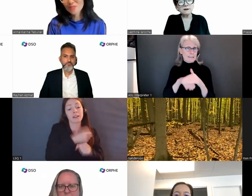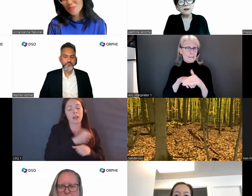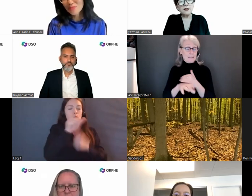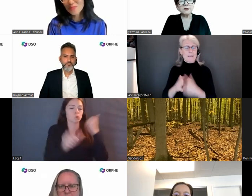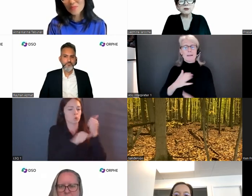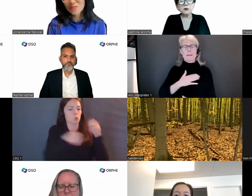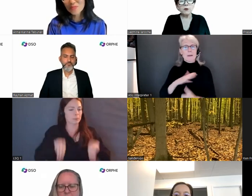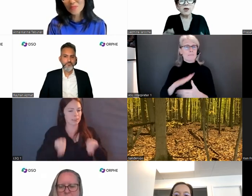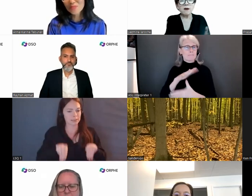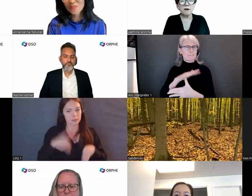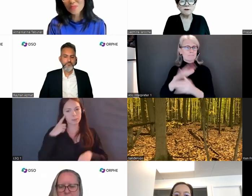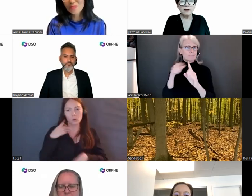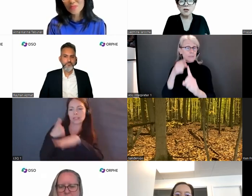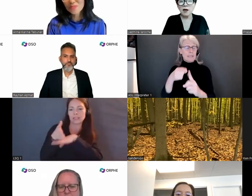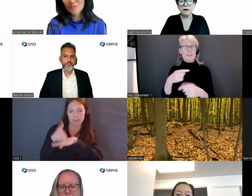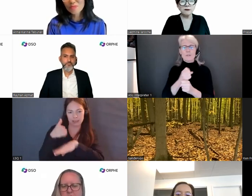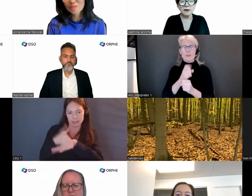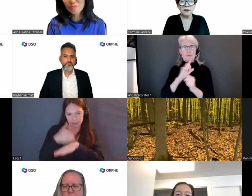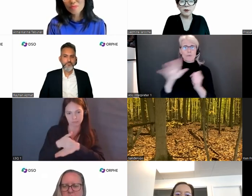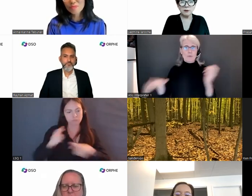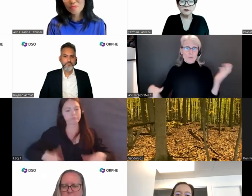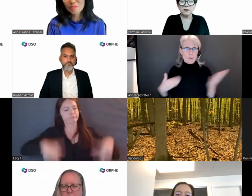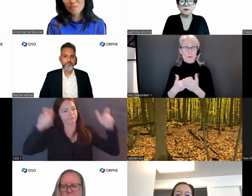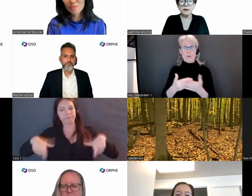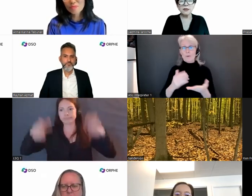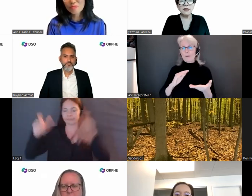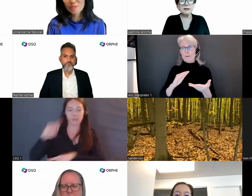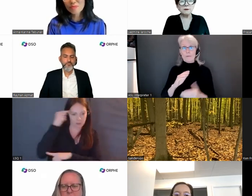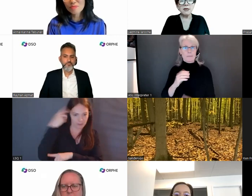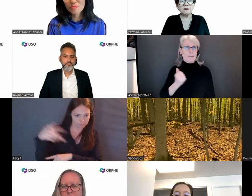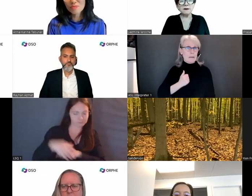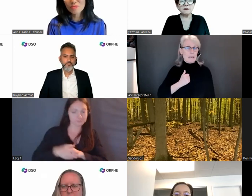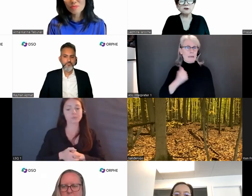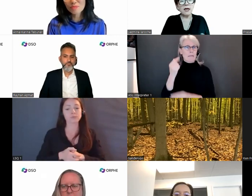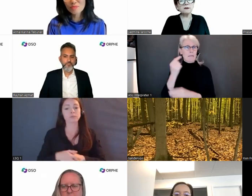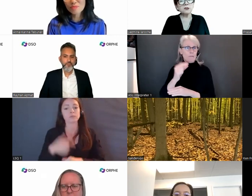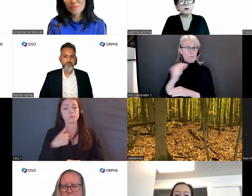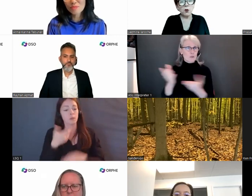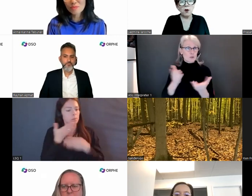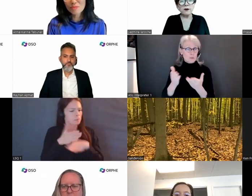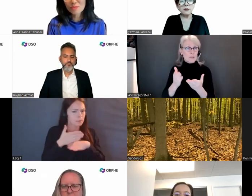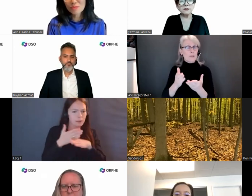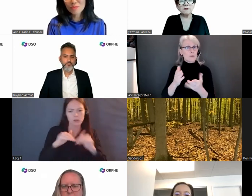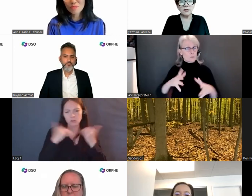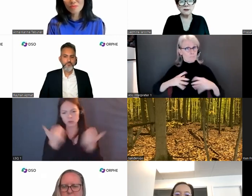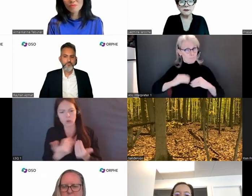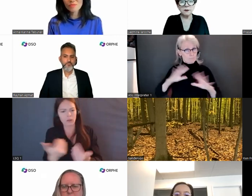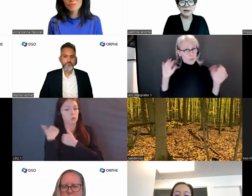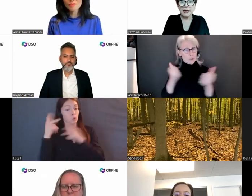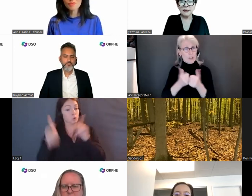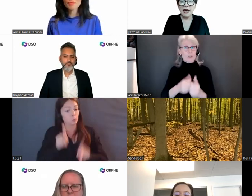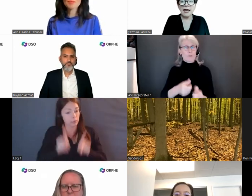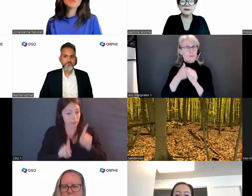mandate was to prepare the entire Canadian public service to meet the challenge and the requirements of the